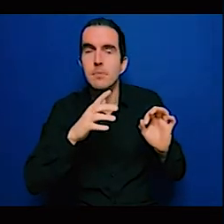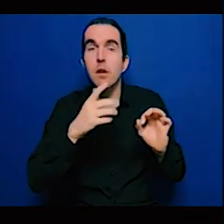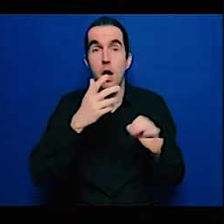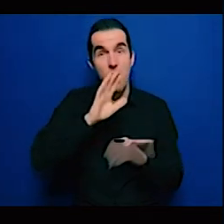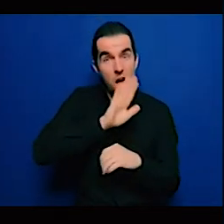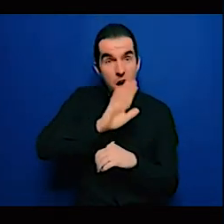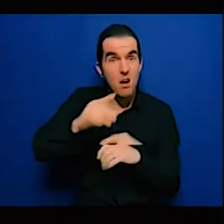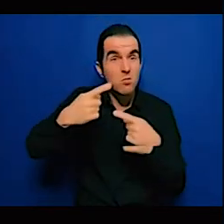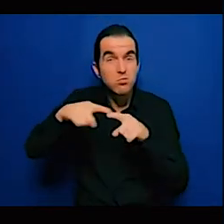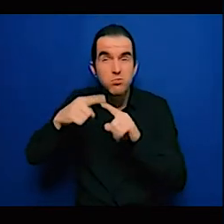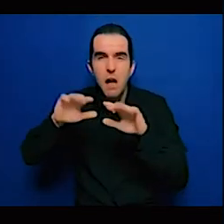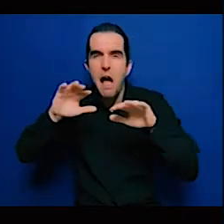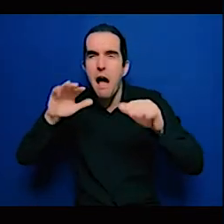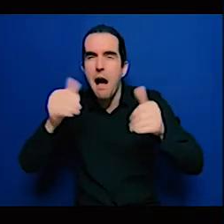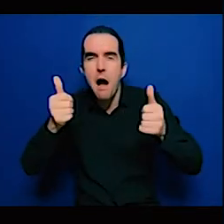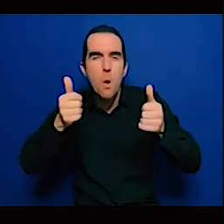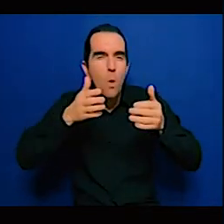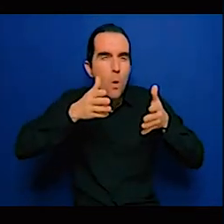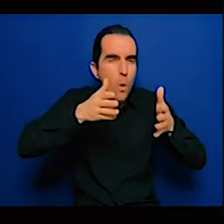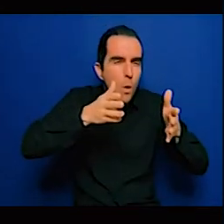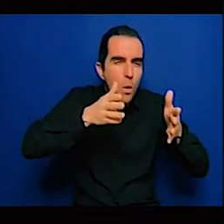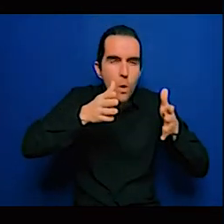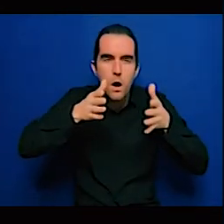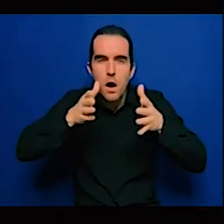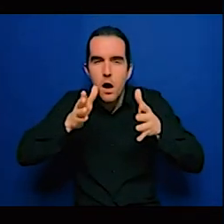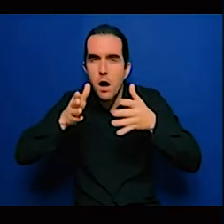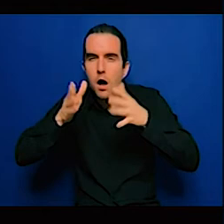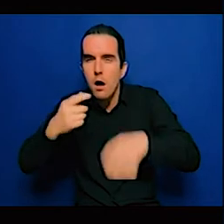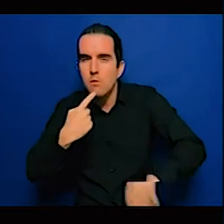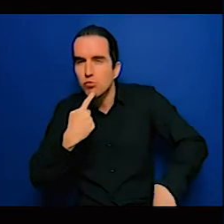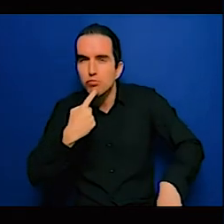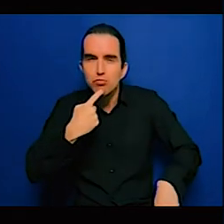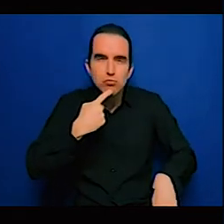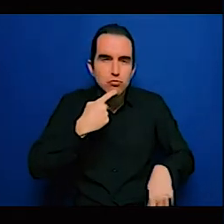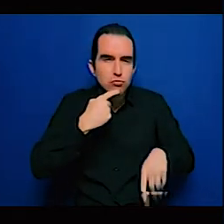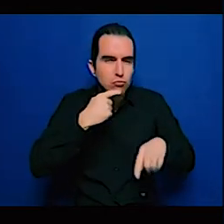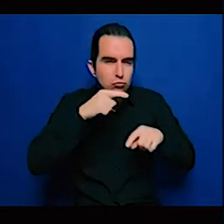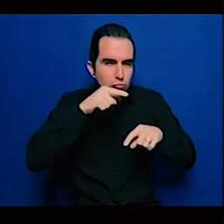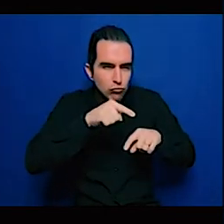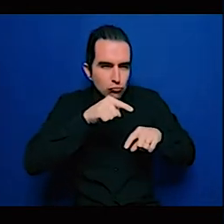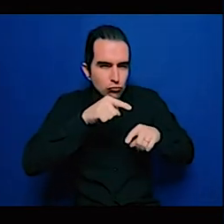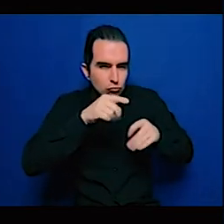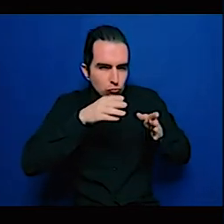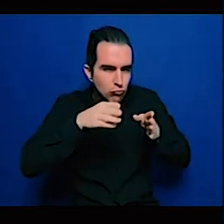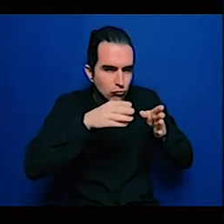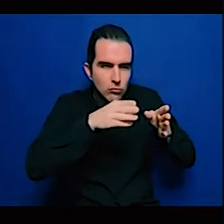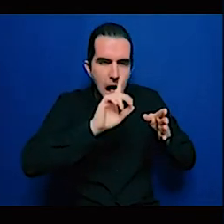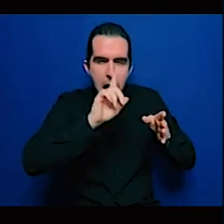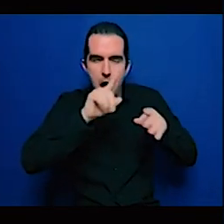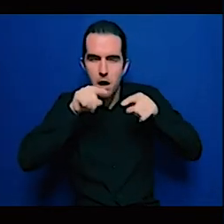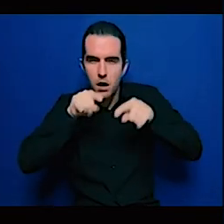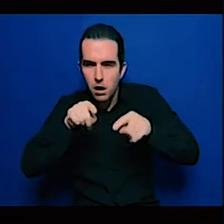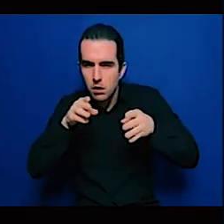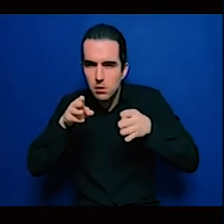and they identify categories sectors